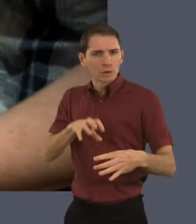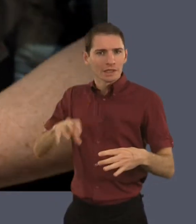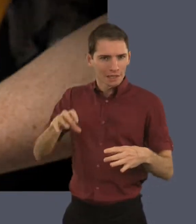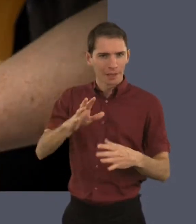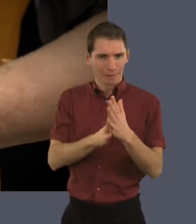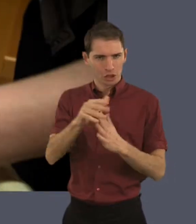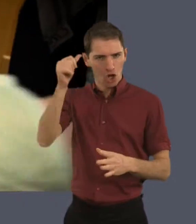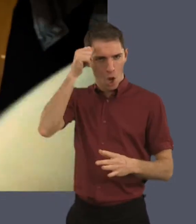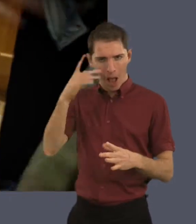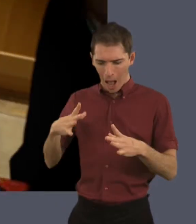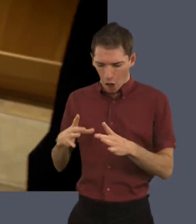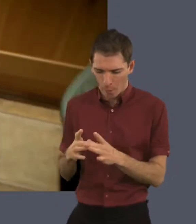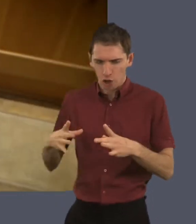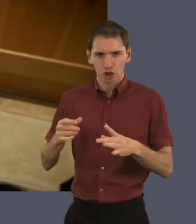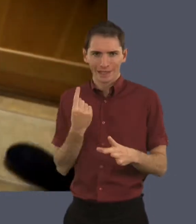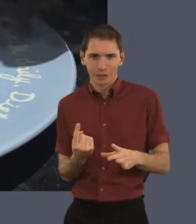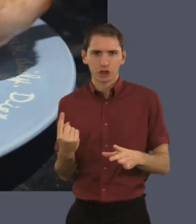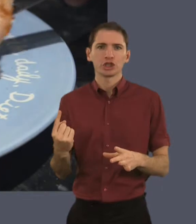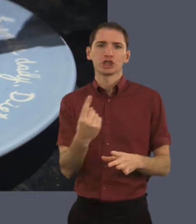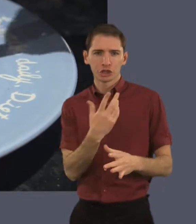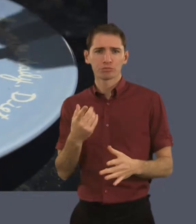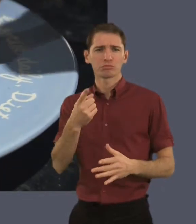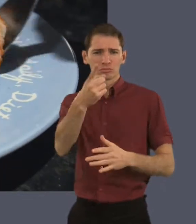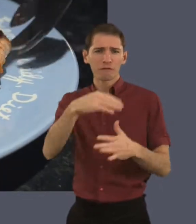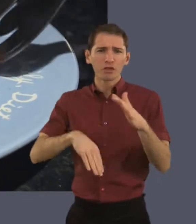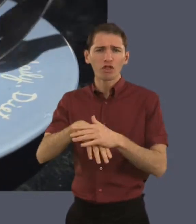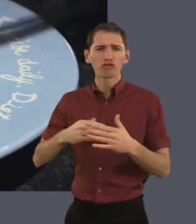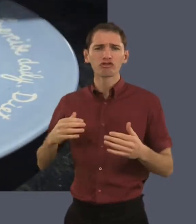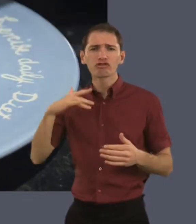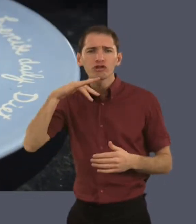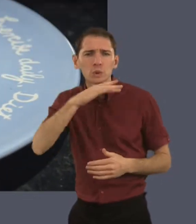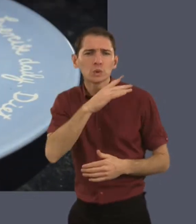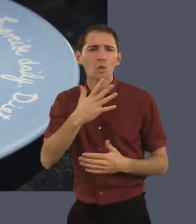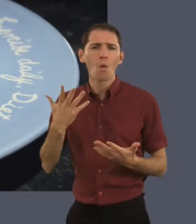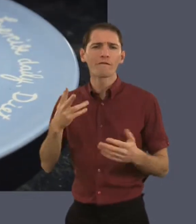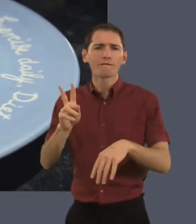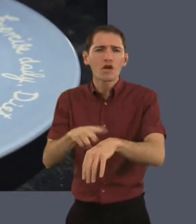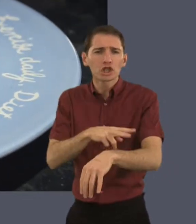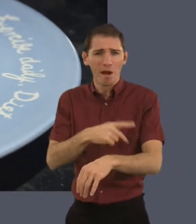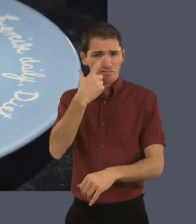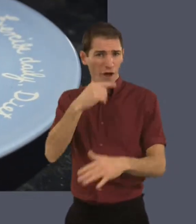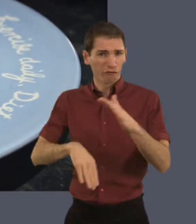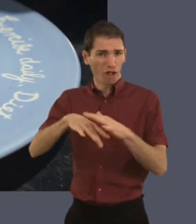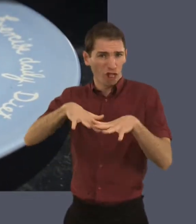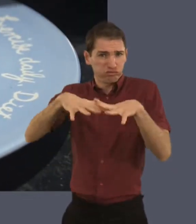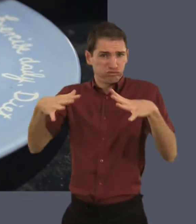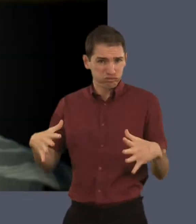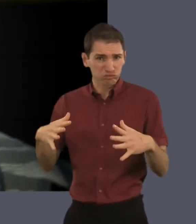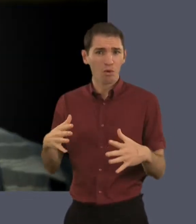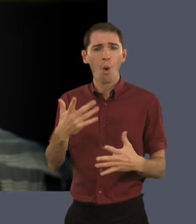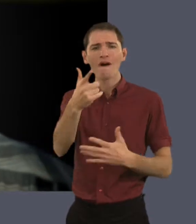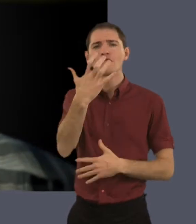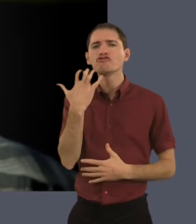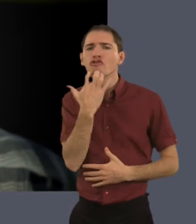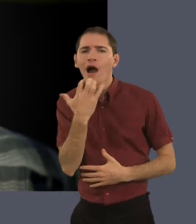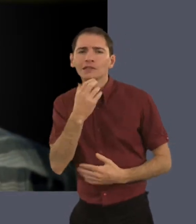directs you exactly of how much you should be having. Say if you're eating fresh food or fresh vegetables, you can have a plate full. Whereas